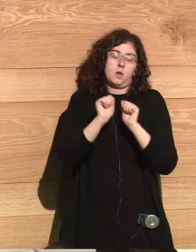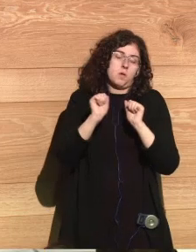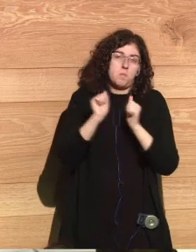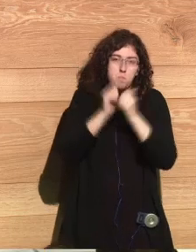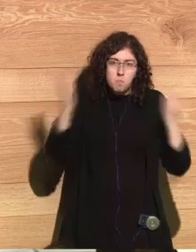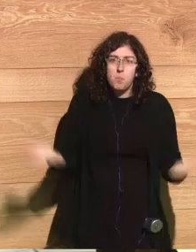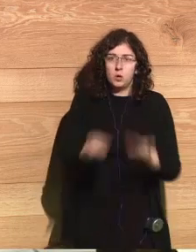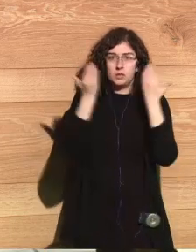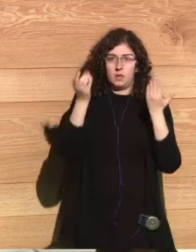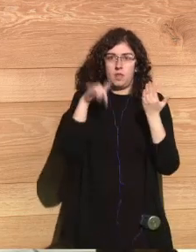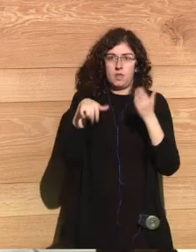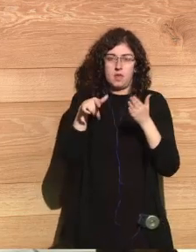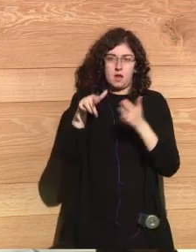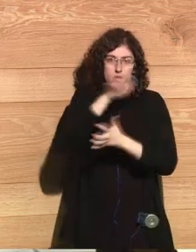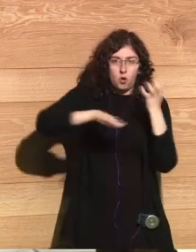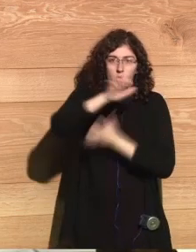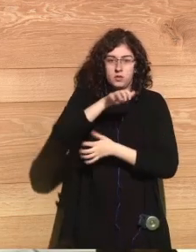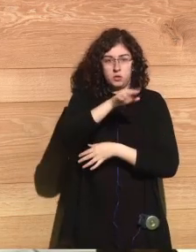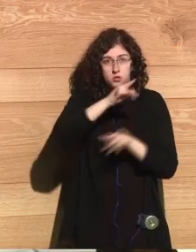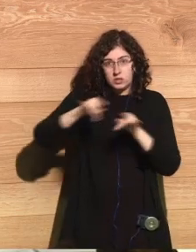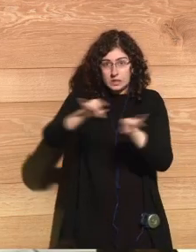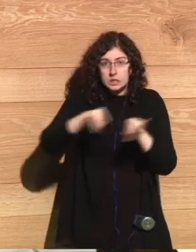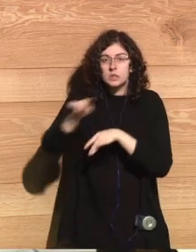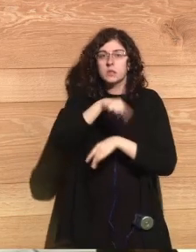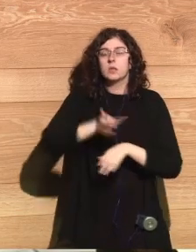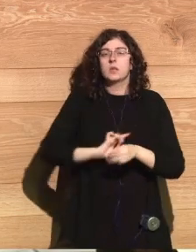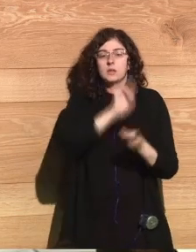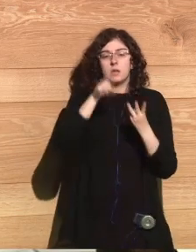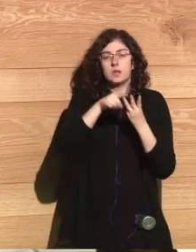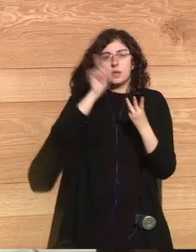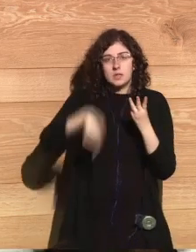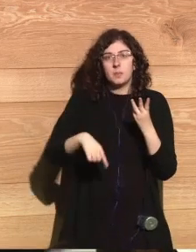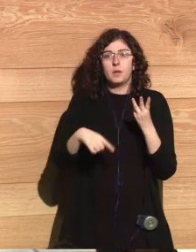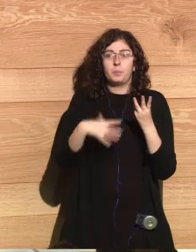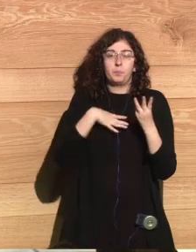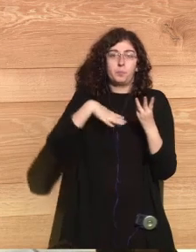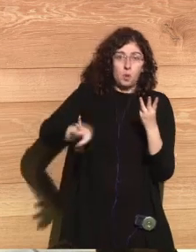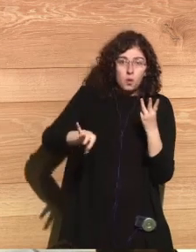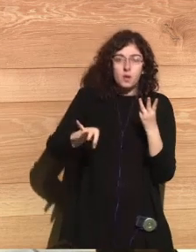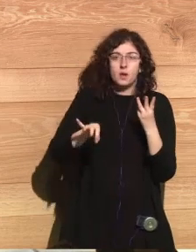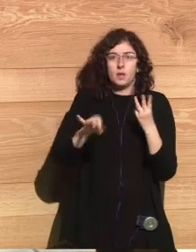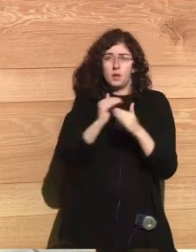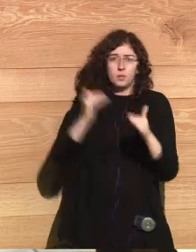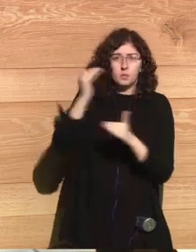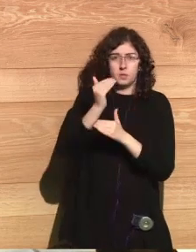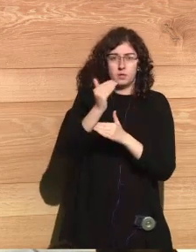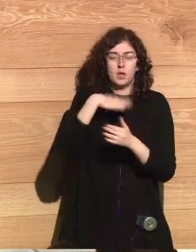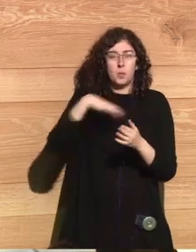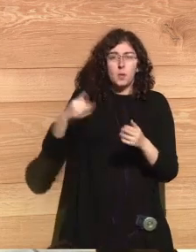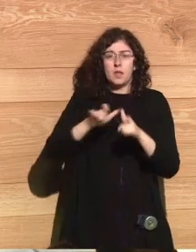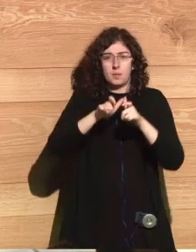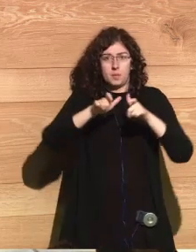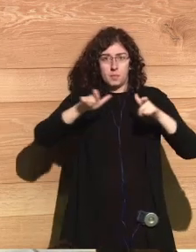that have nuclear weapons, climate change that can spark regional issues. And also given the extremely high